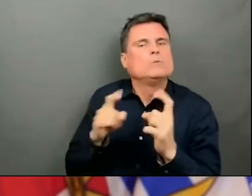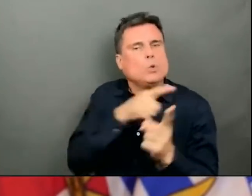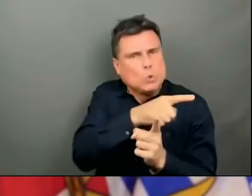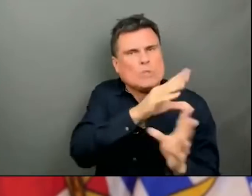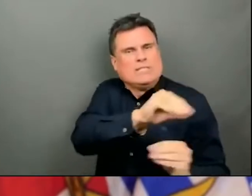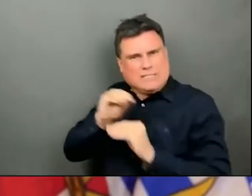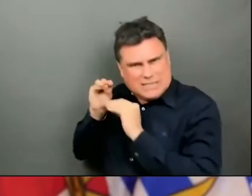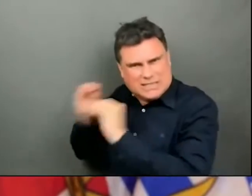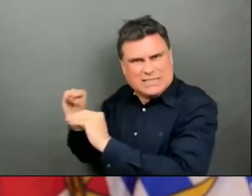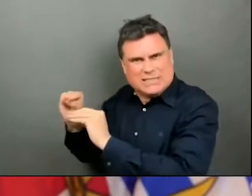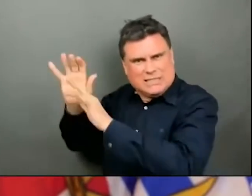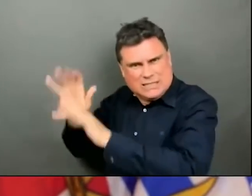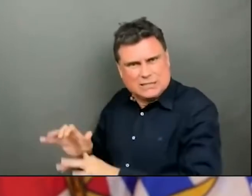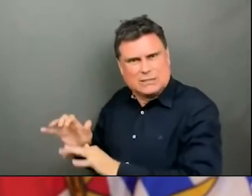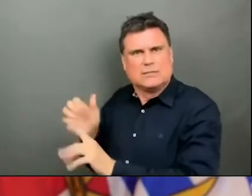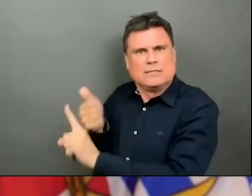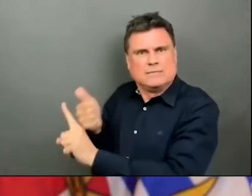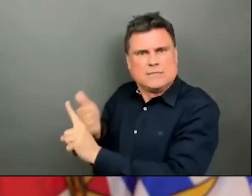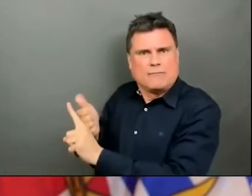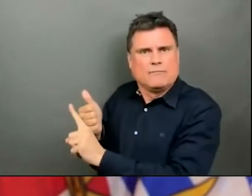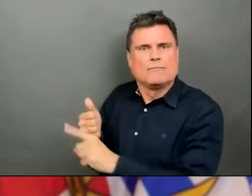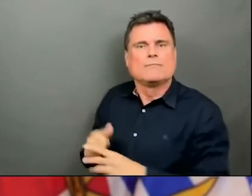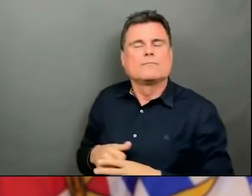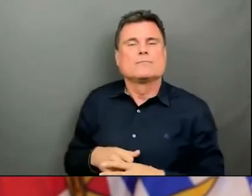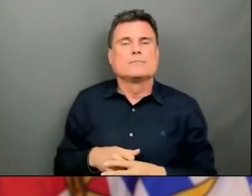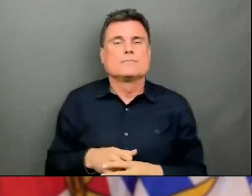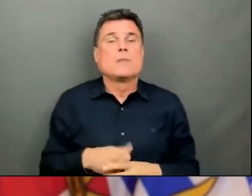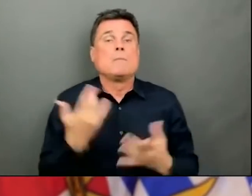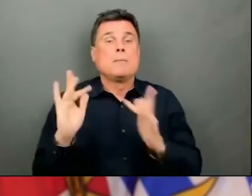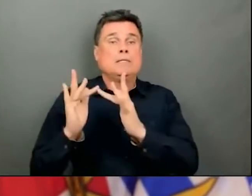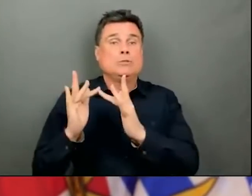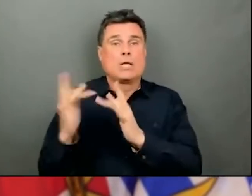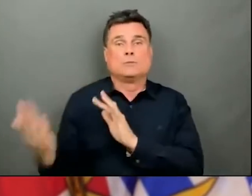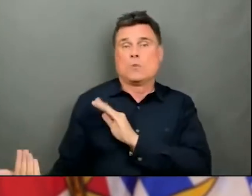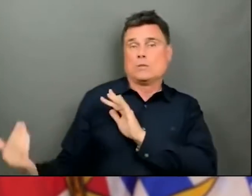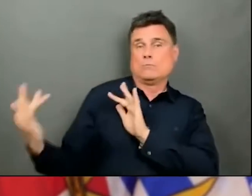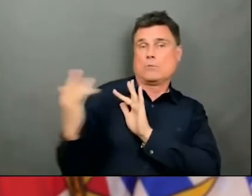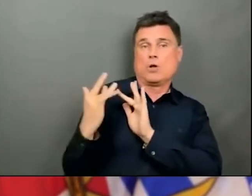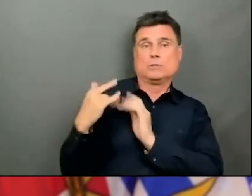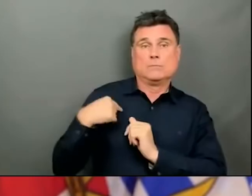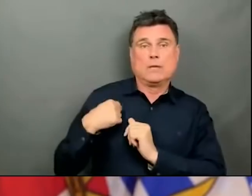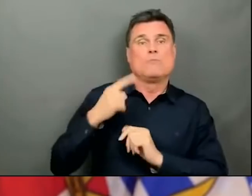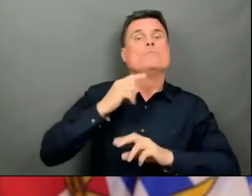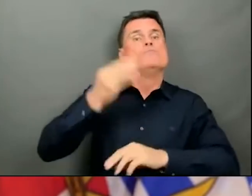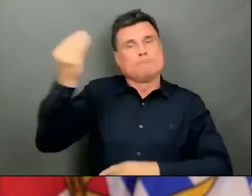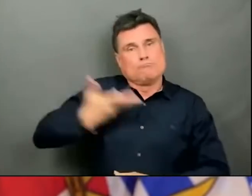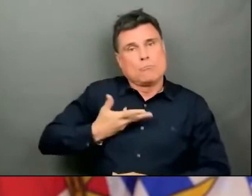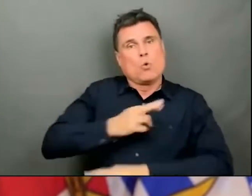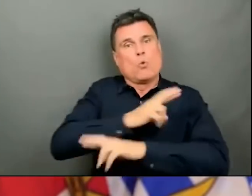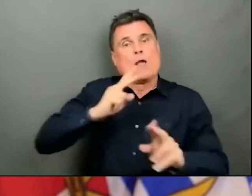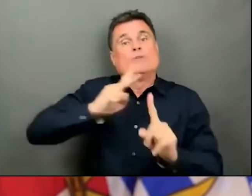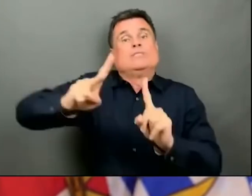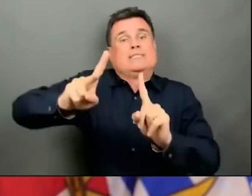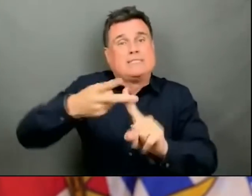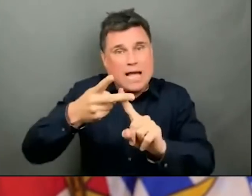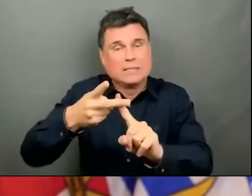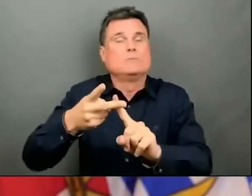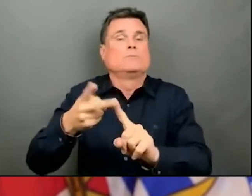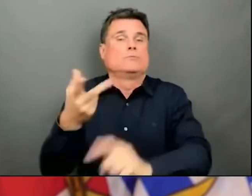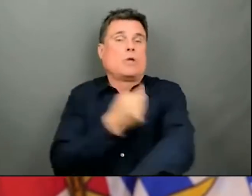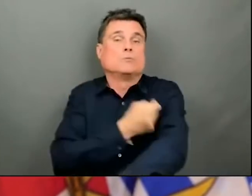second dose from your pharmacy and from the get vaccinated program. Today, people